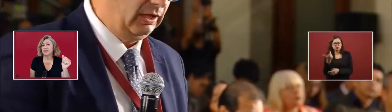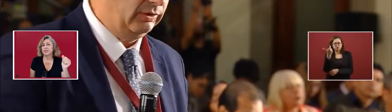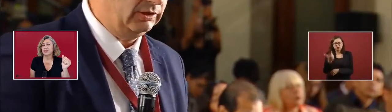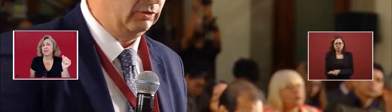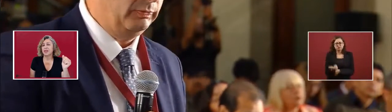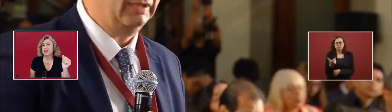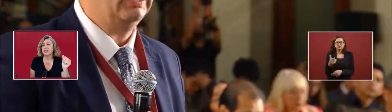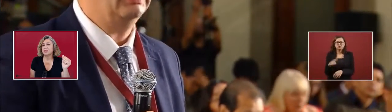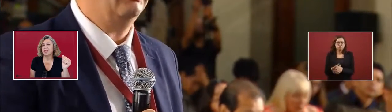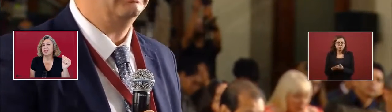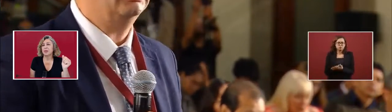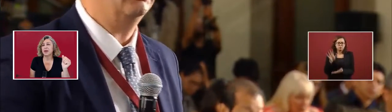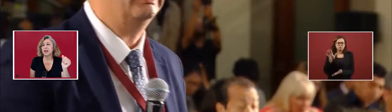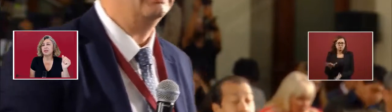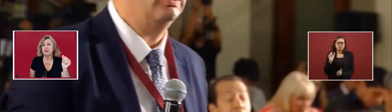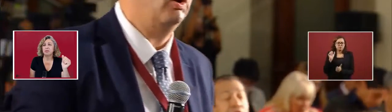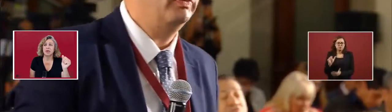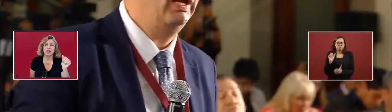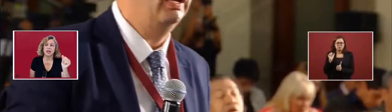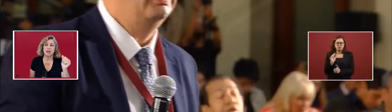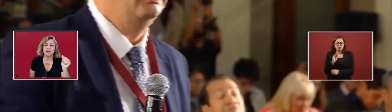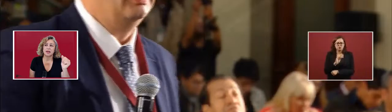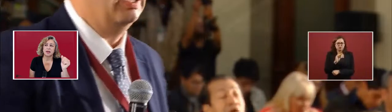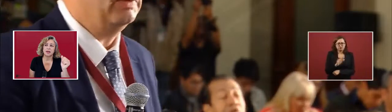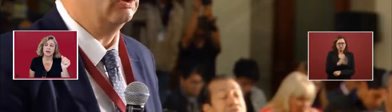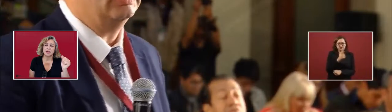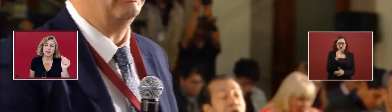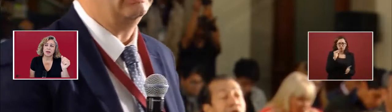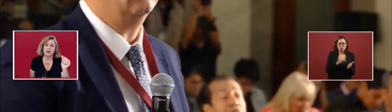They expect about $11 million.